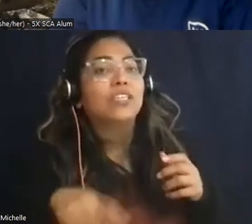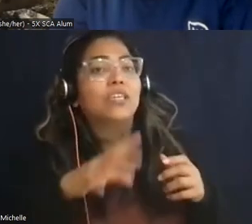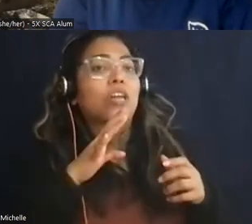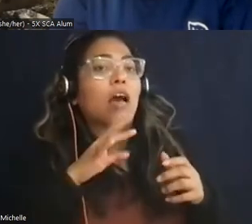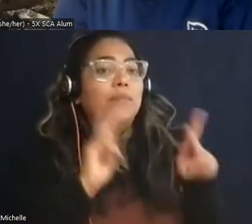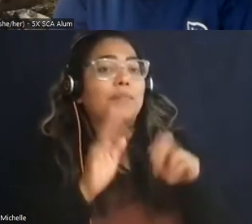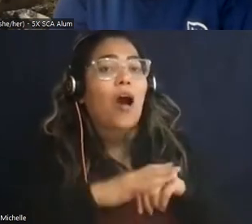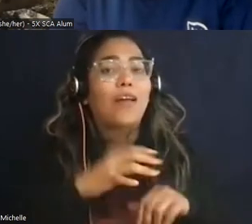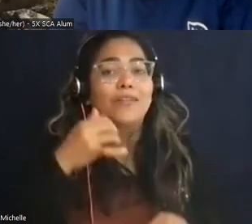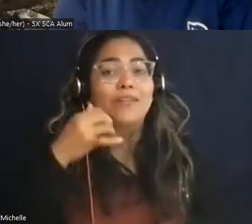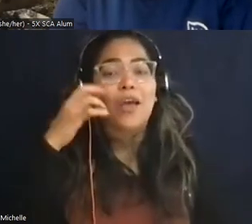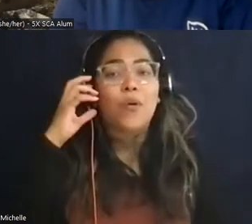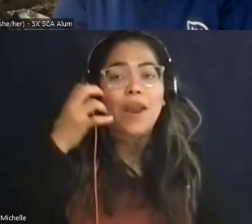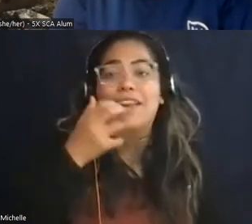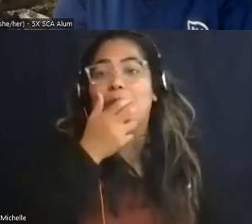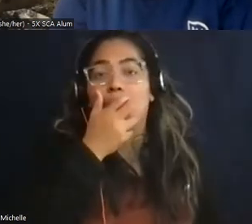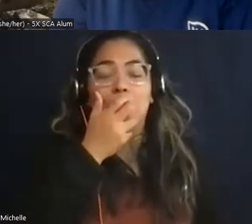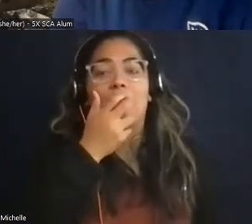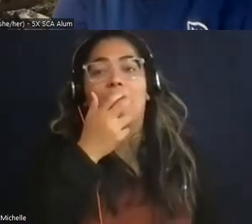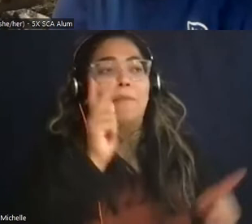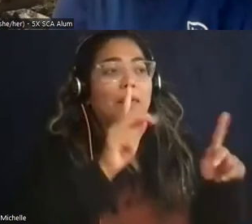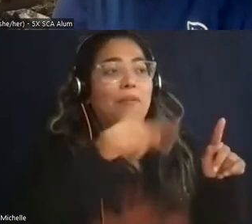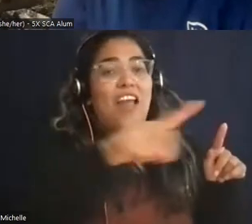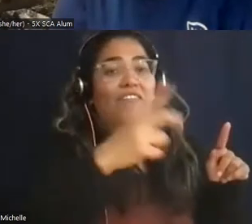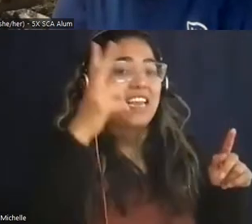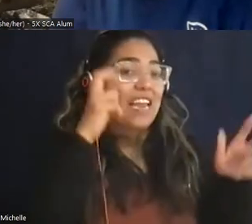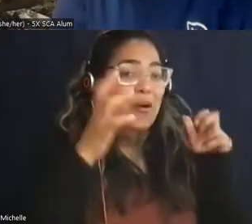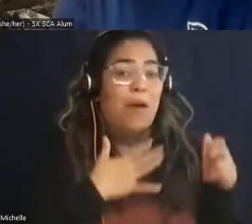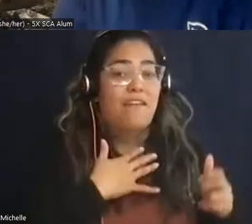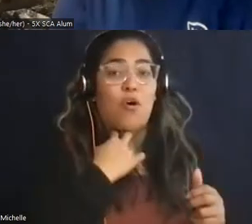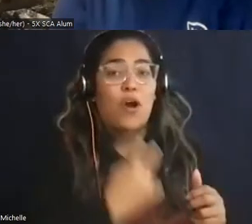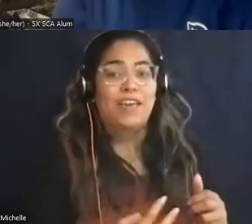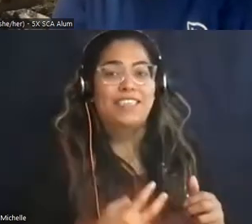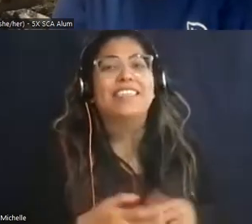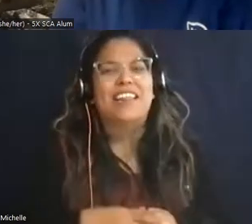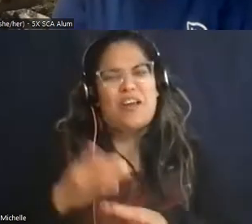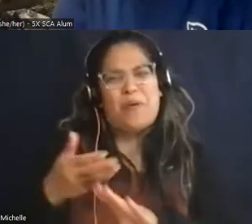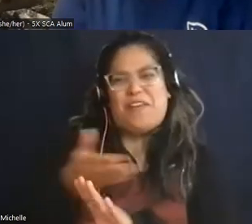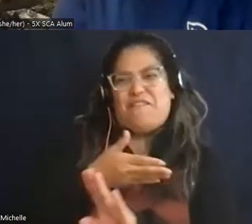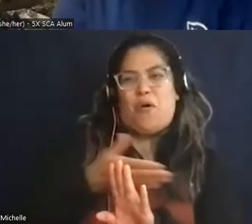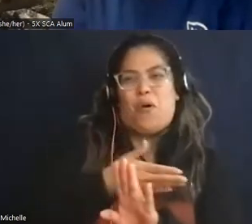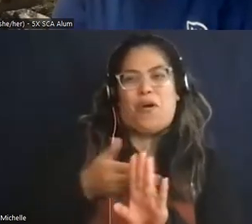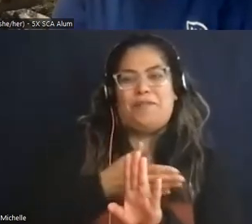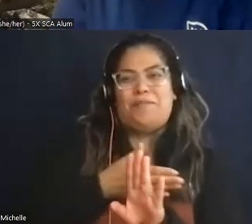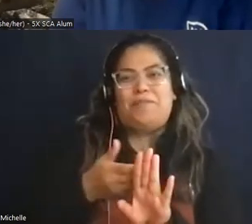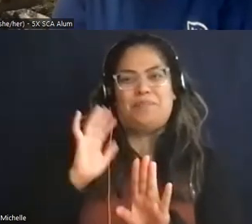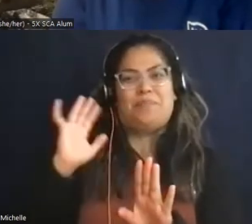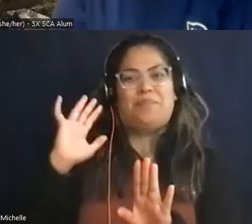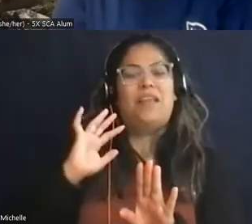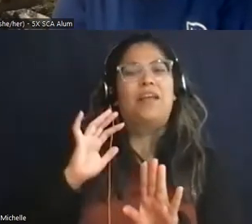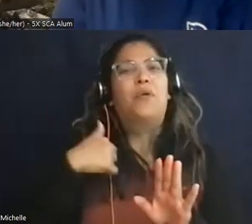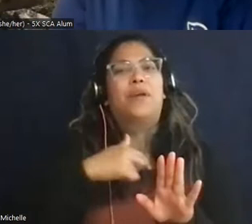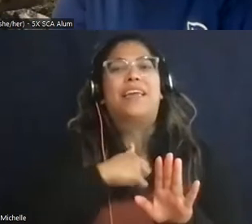and then also going to a bit in the day before the iron rangers where we wrapped on the door of the the rvs